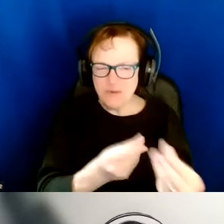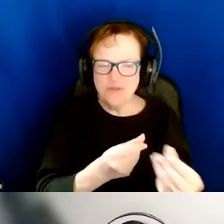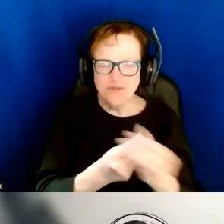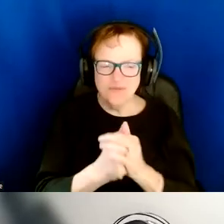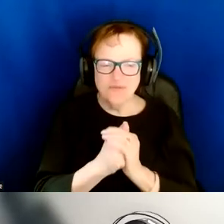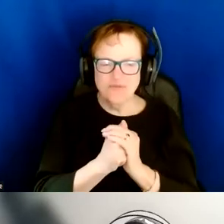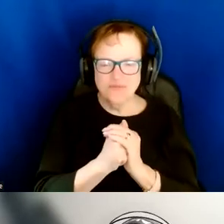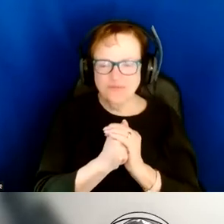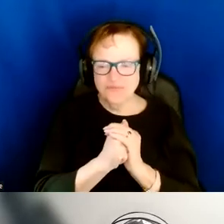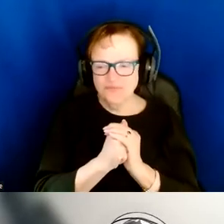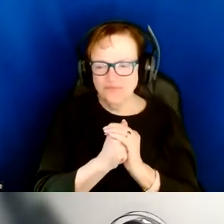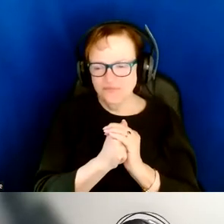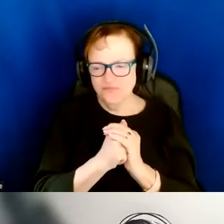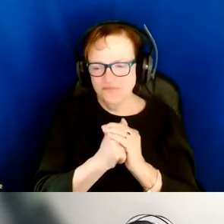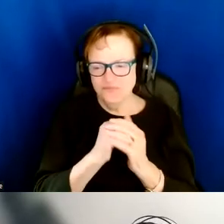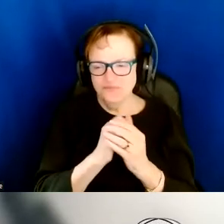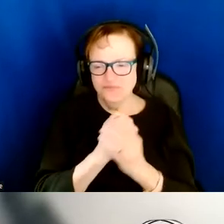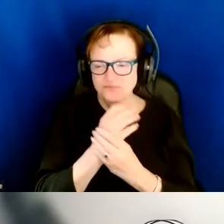this screen for now